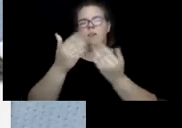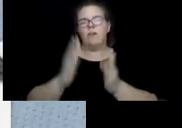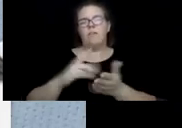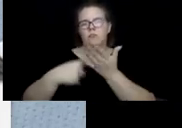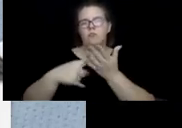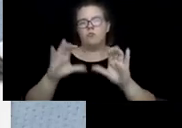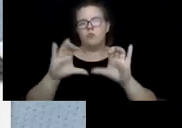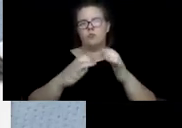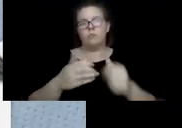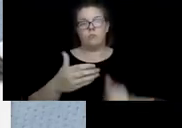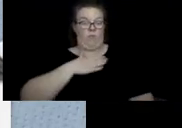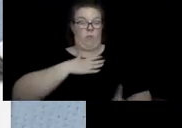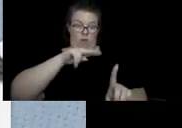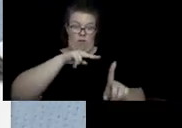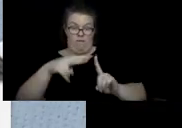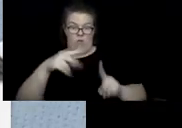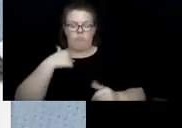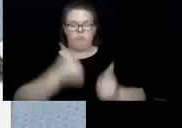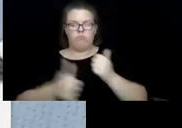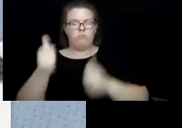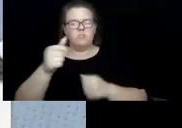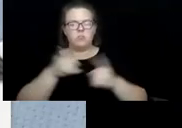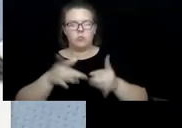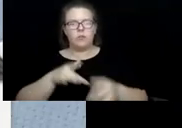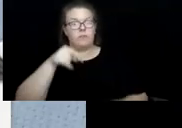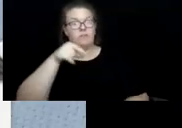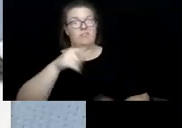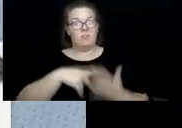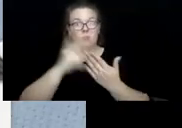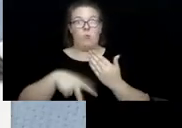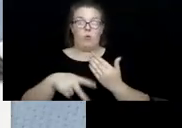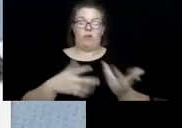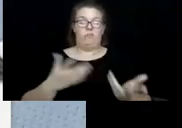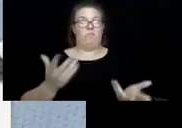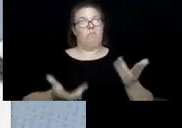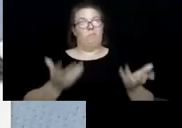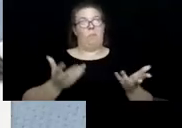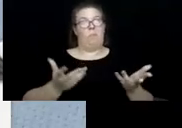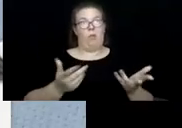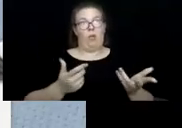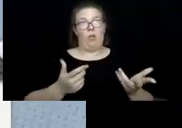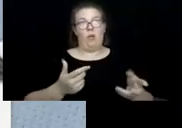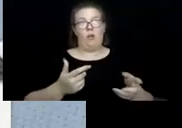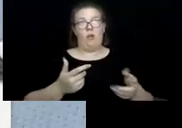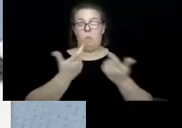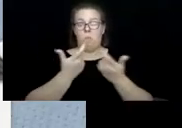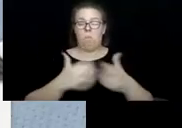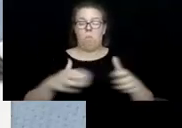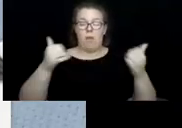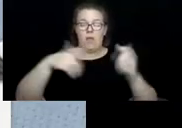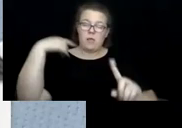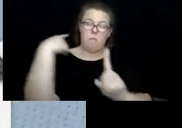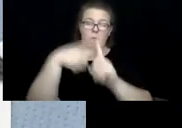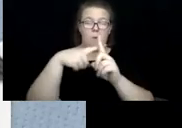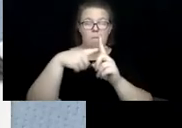as the executive director here, this program has probably been the most impacted in terms of service delivery,